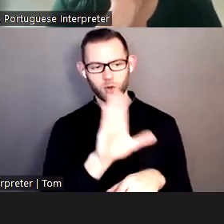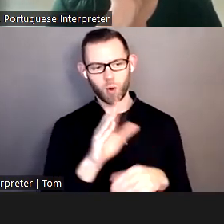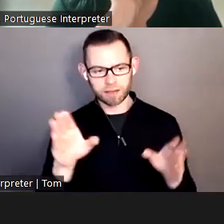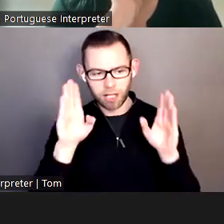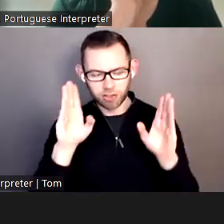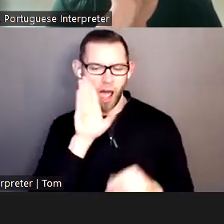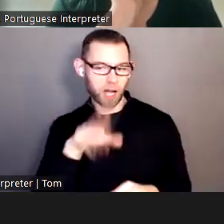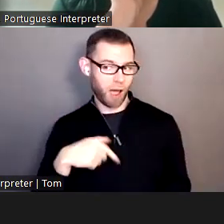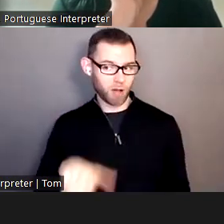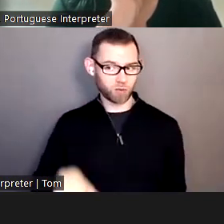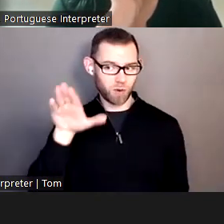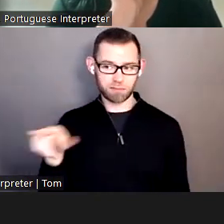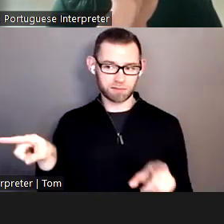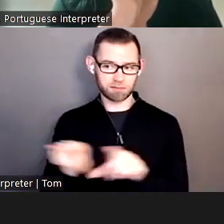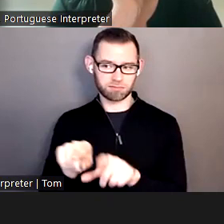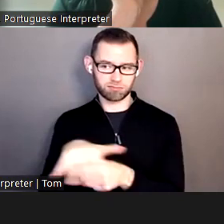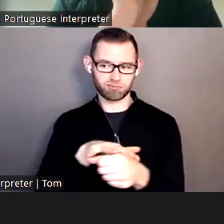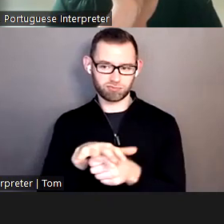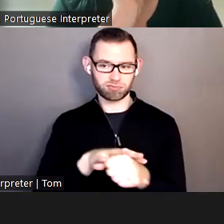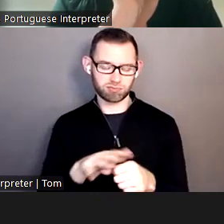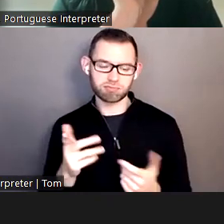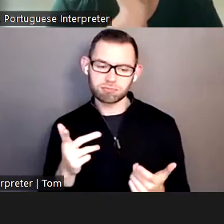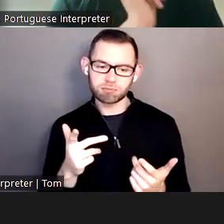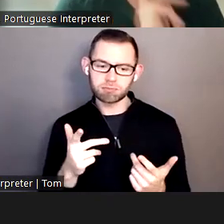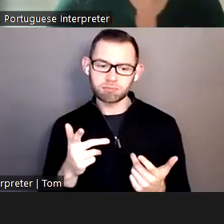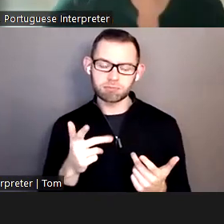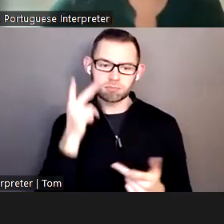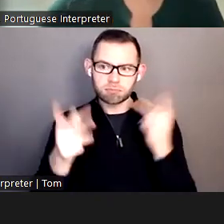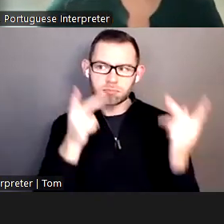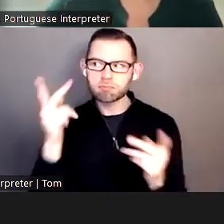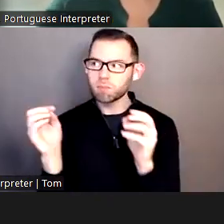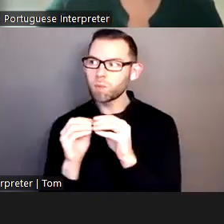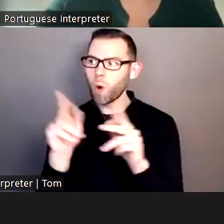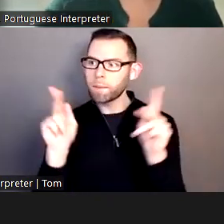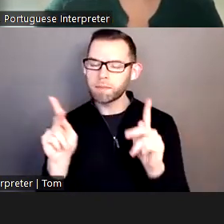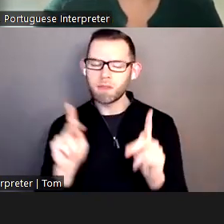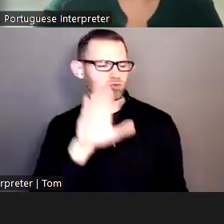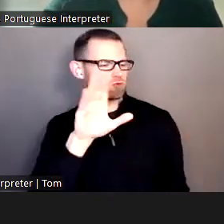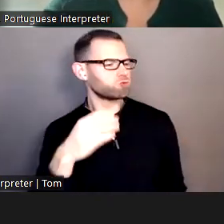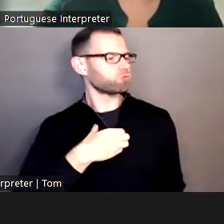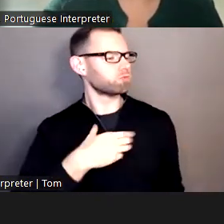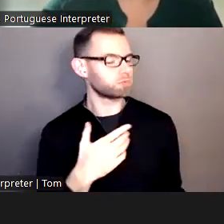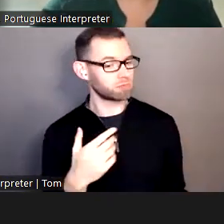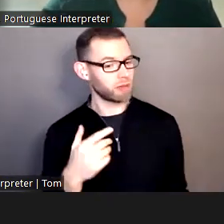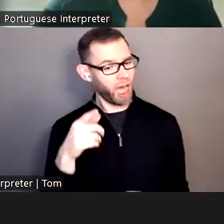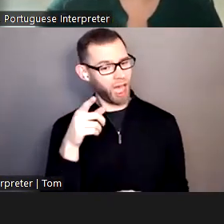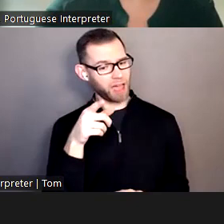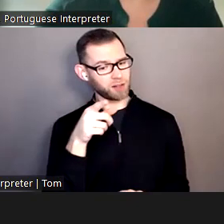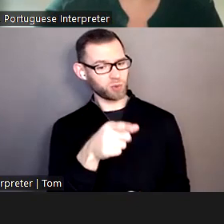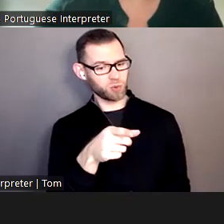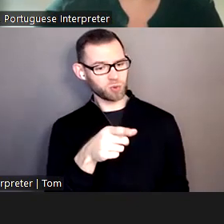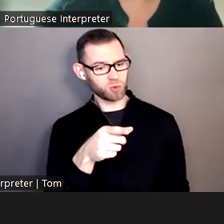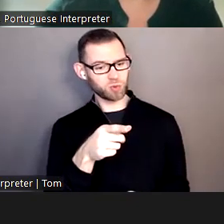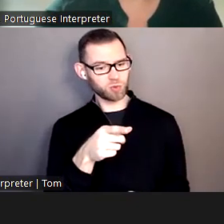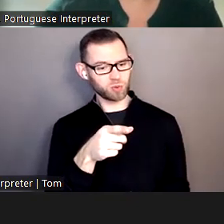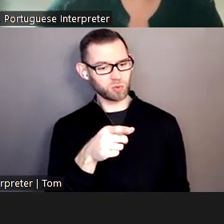up in the area to hear that there's more people mentioning it and noticing it and that you're taking the pains to reach out